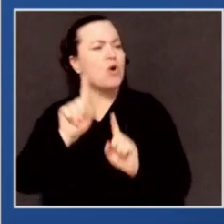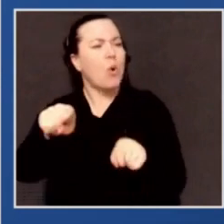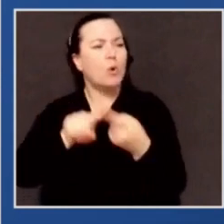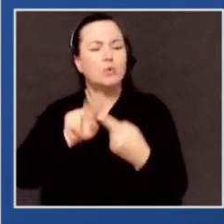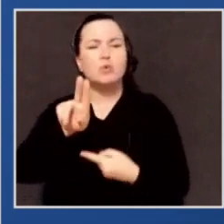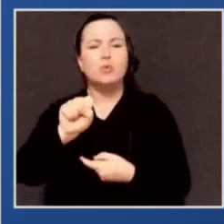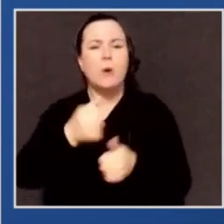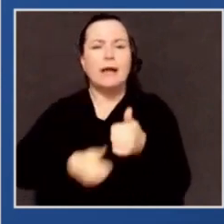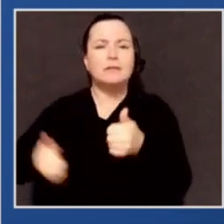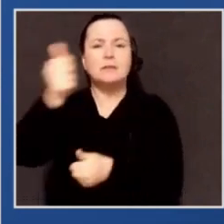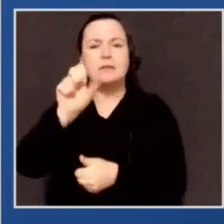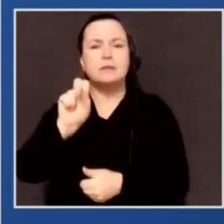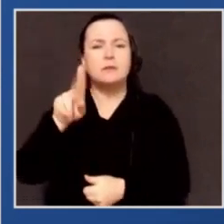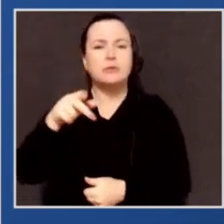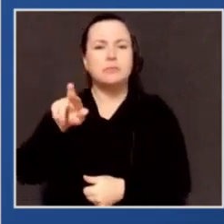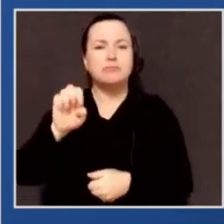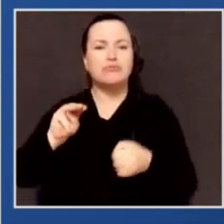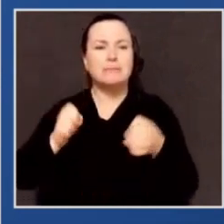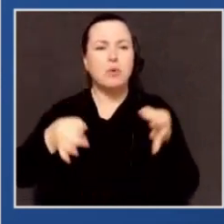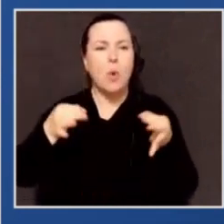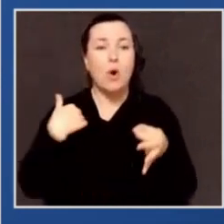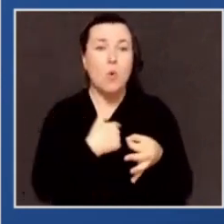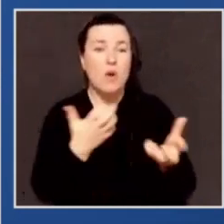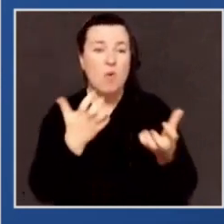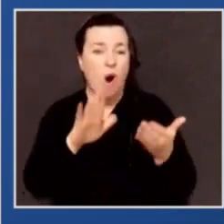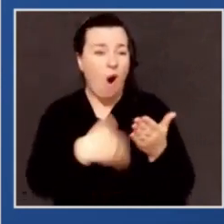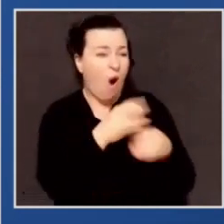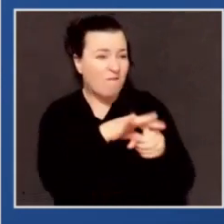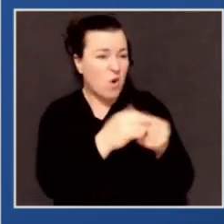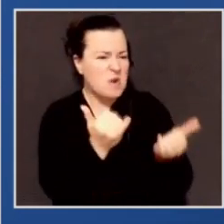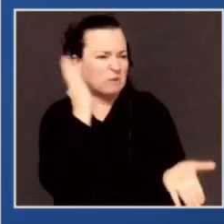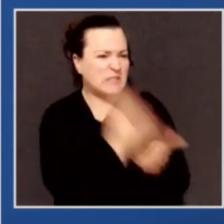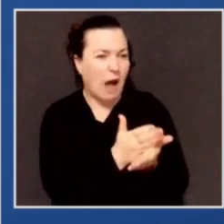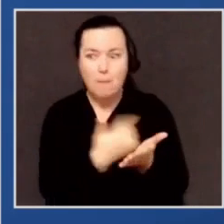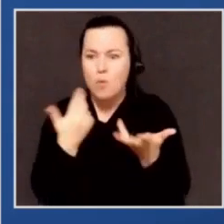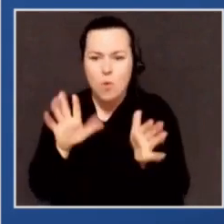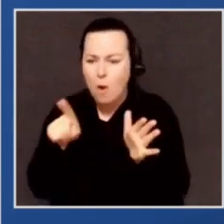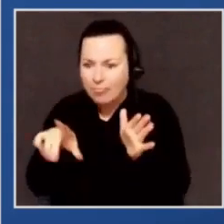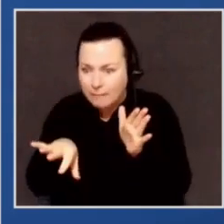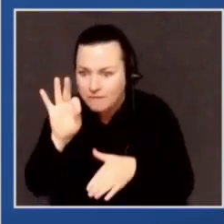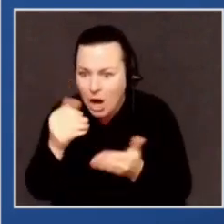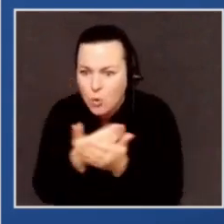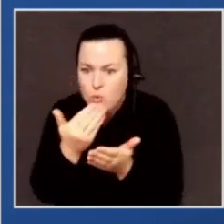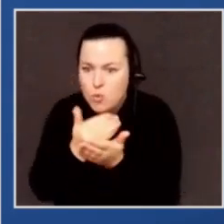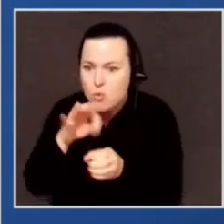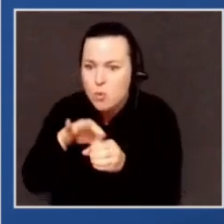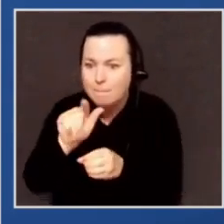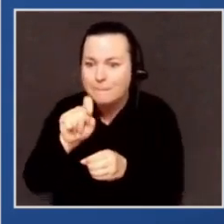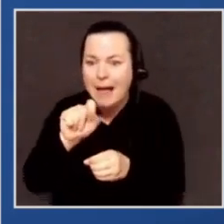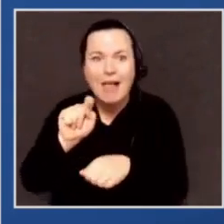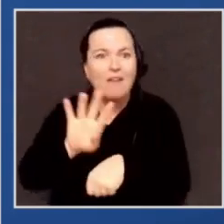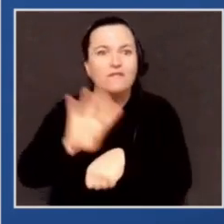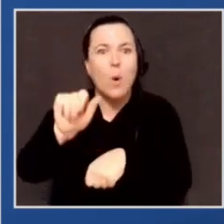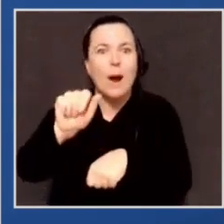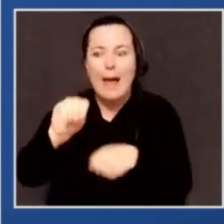voting to stop. We don't want them to find any ballots at four o'clock in the morning and add them to the list. Let me tell you